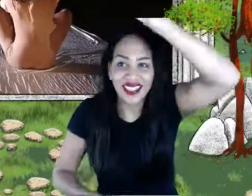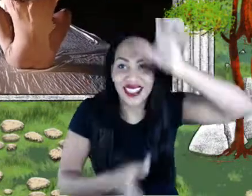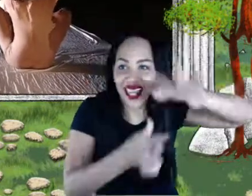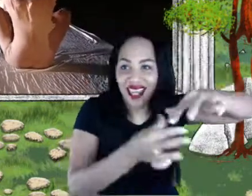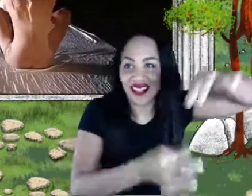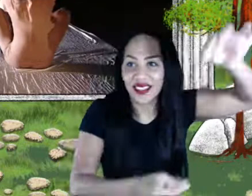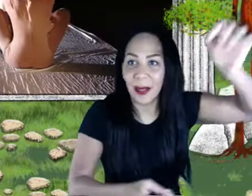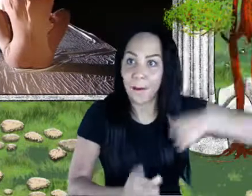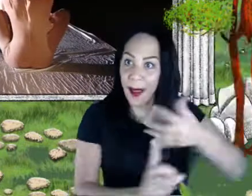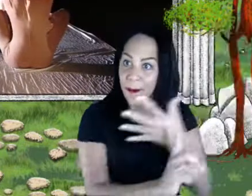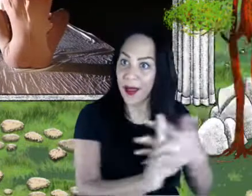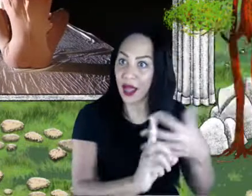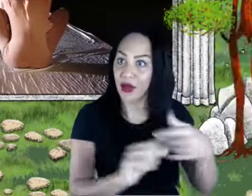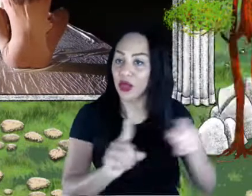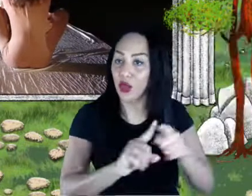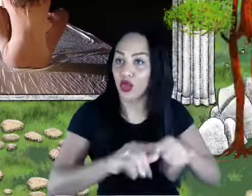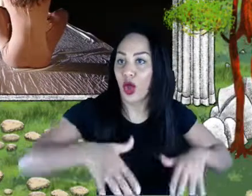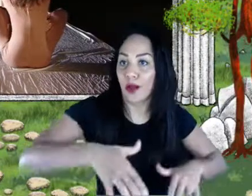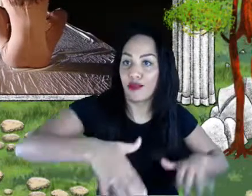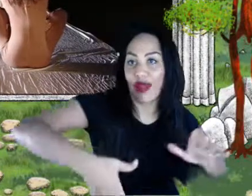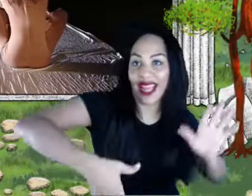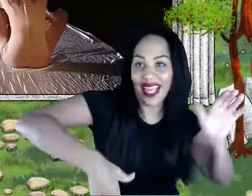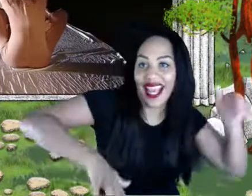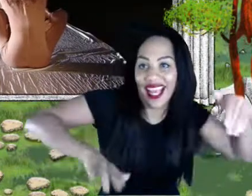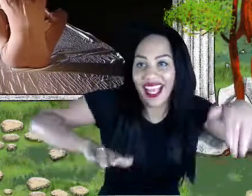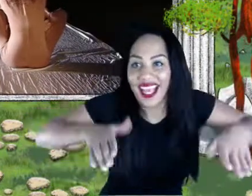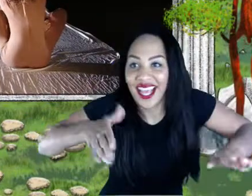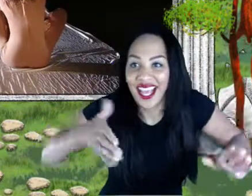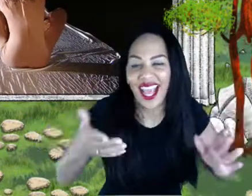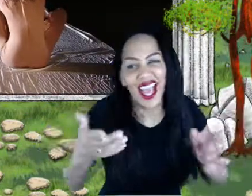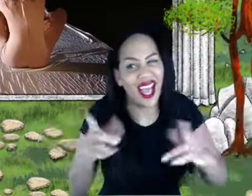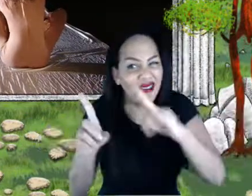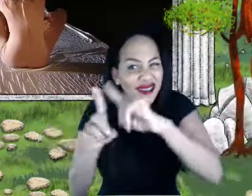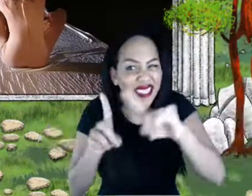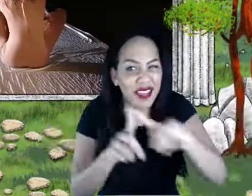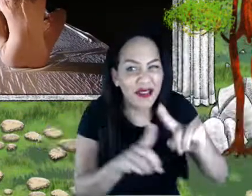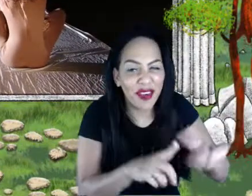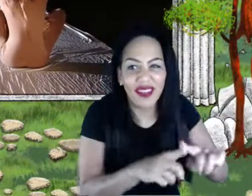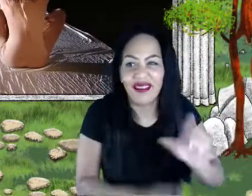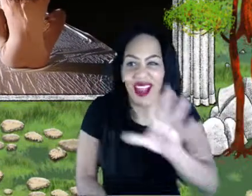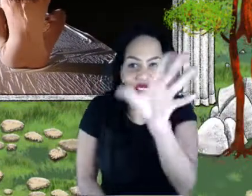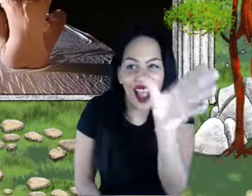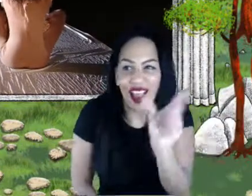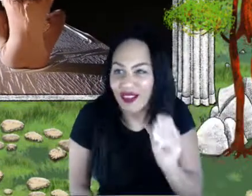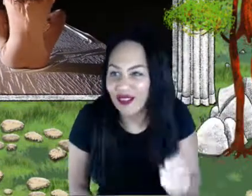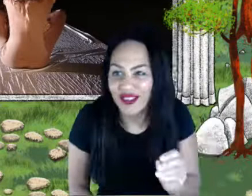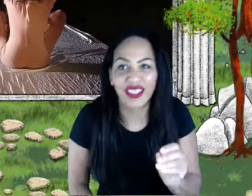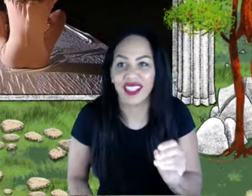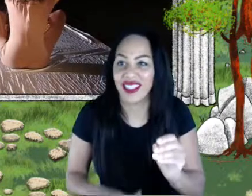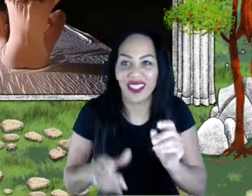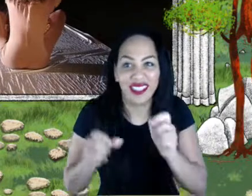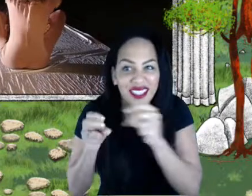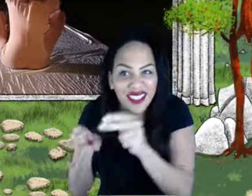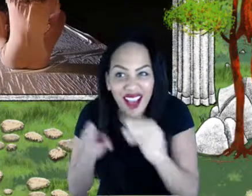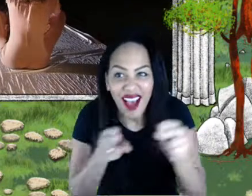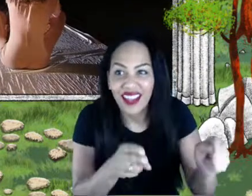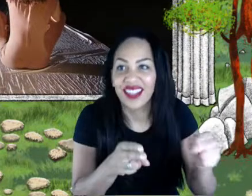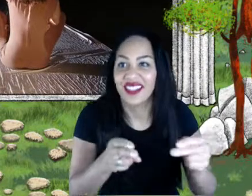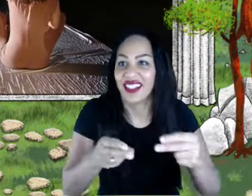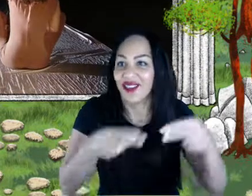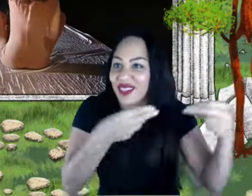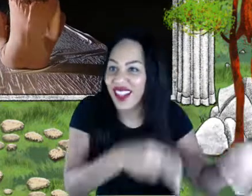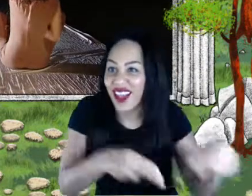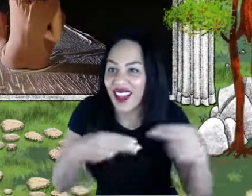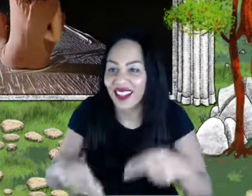as well as many dances of the diaspora, including Afro-Cuban and Afro-Brazilian. And this is very kind of